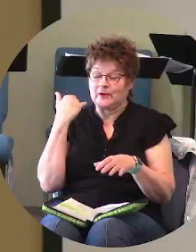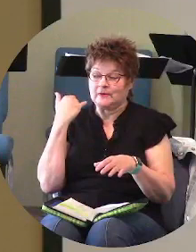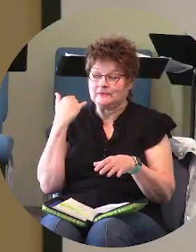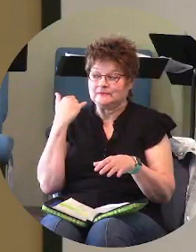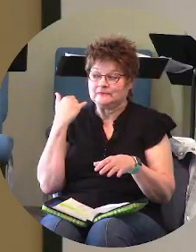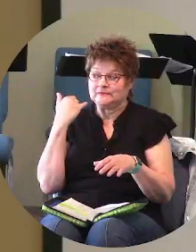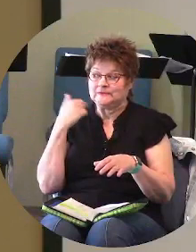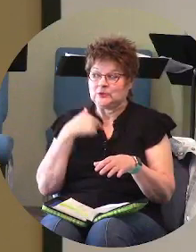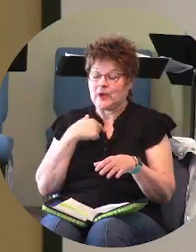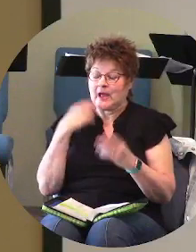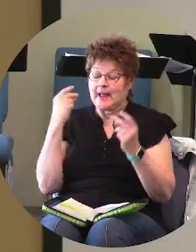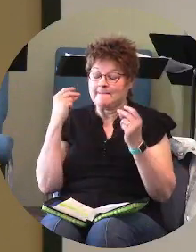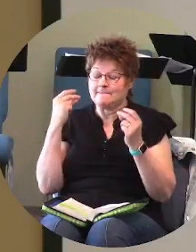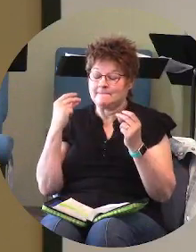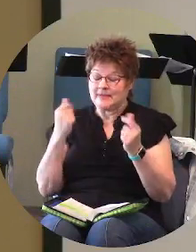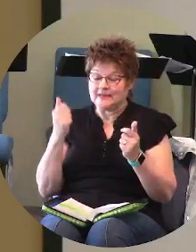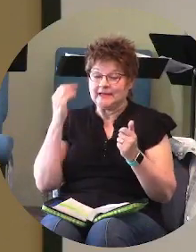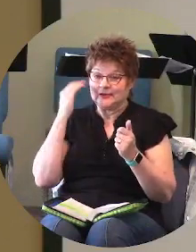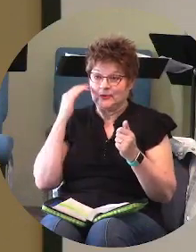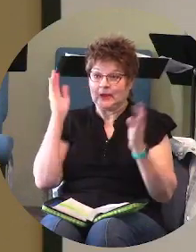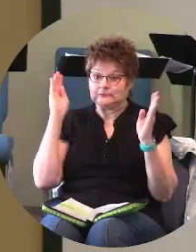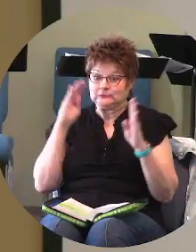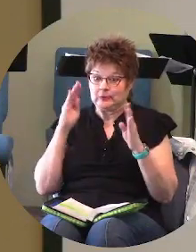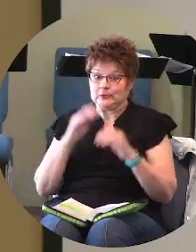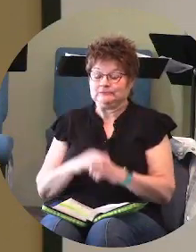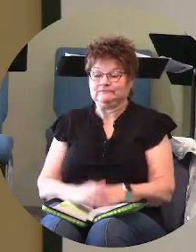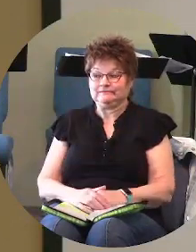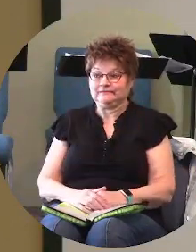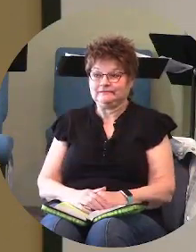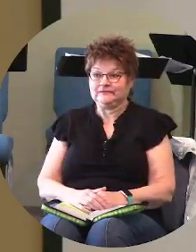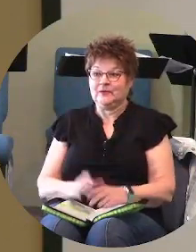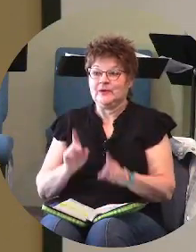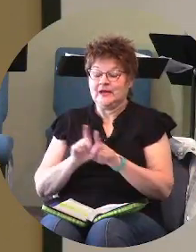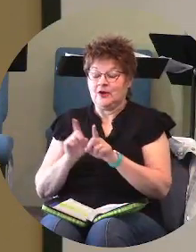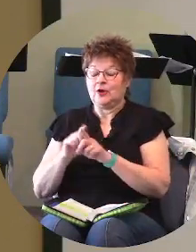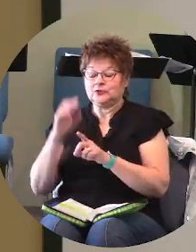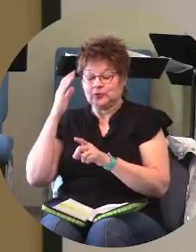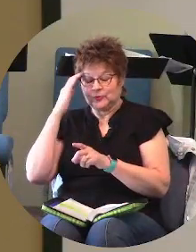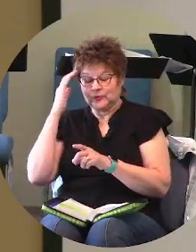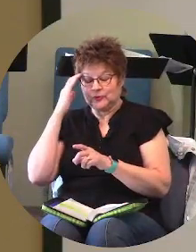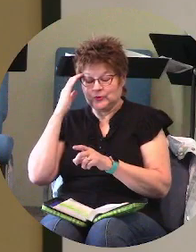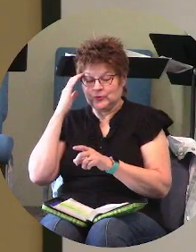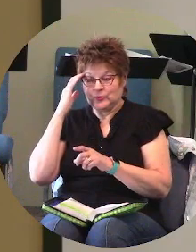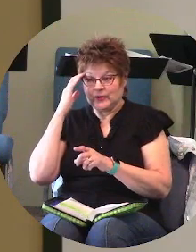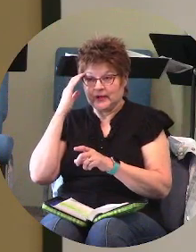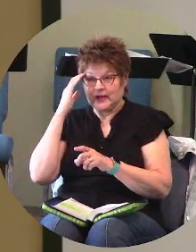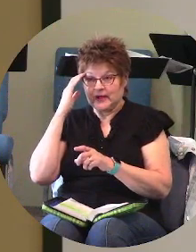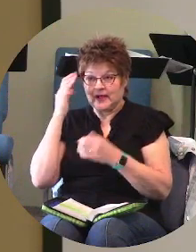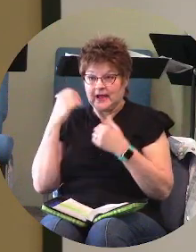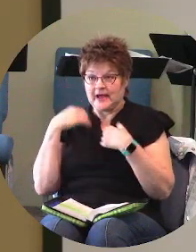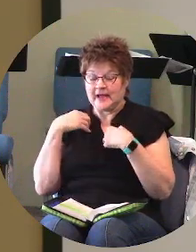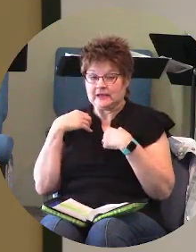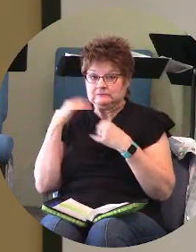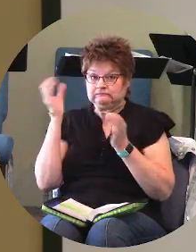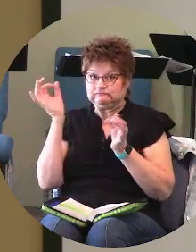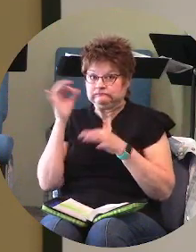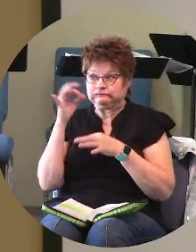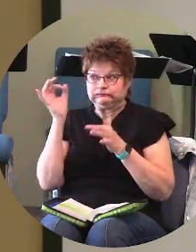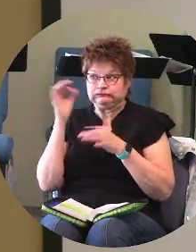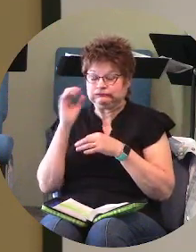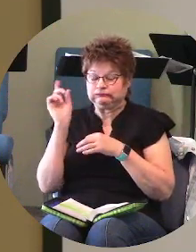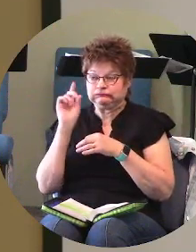i immediately knew that i was in trouble but i also immediately knew immediately knew that i had no clue where they were